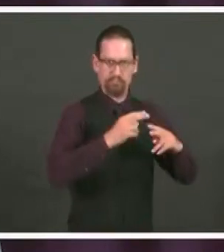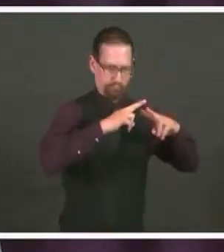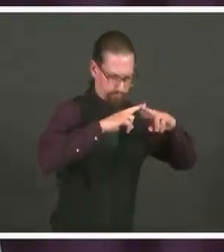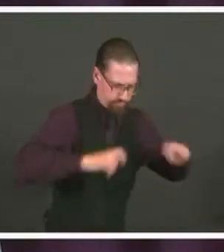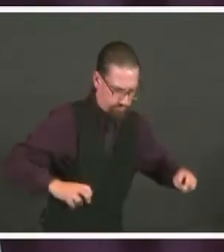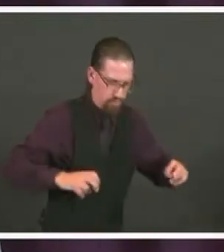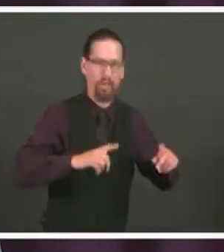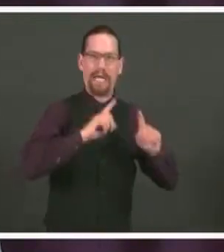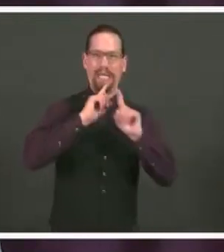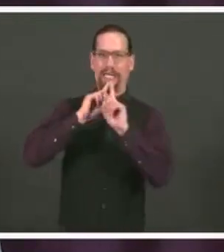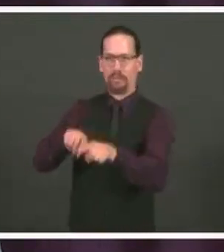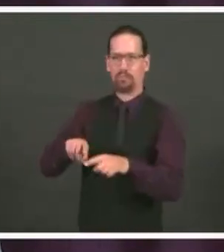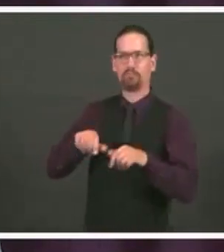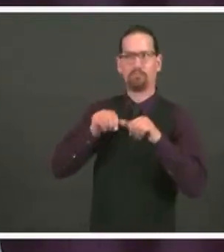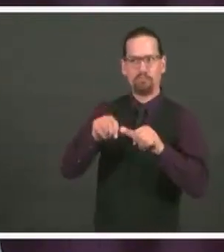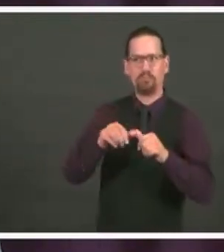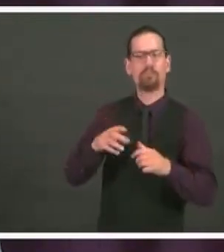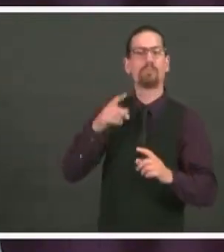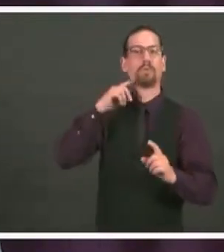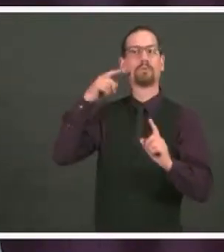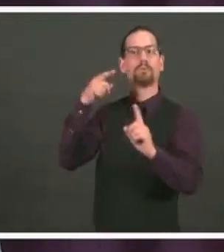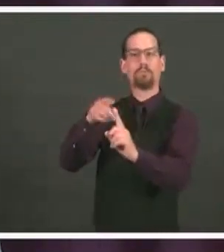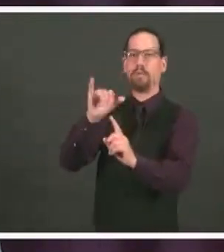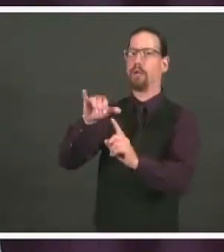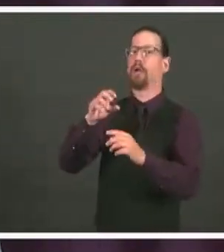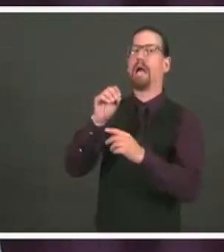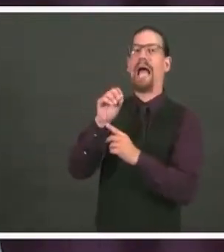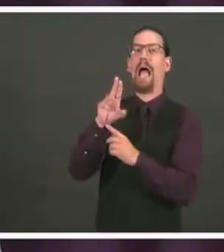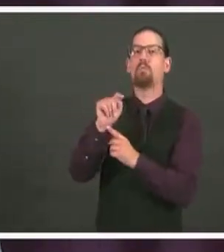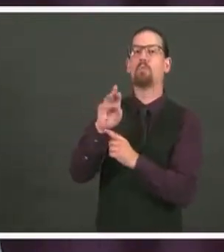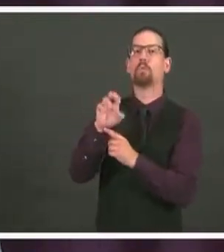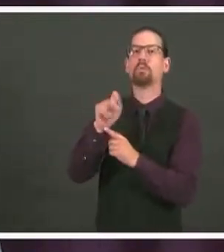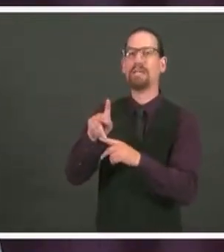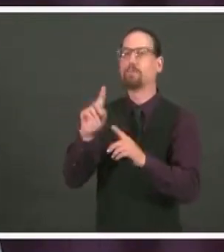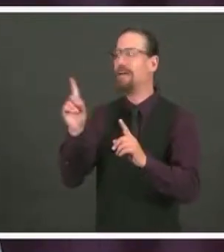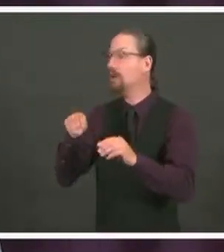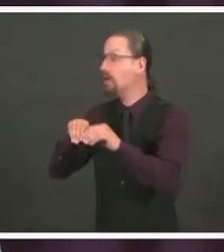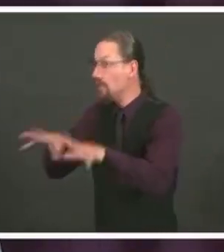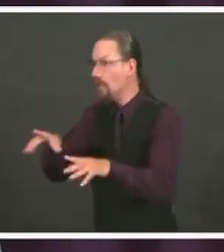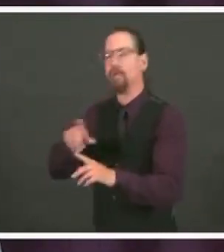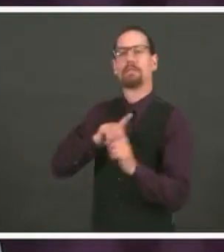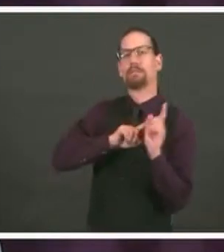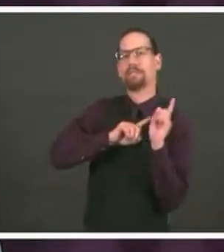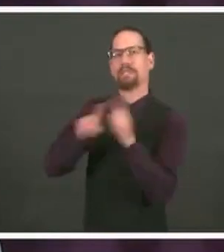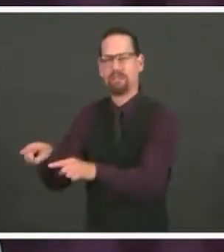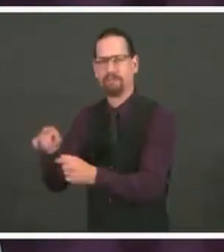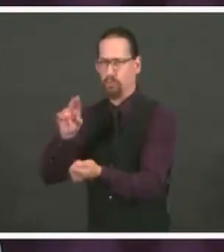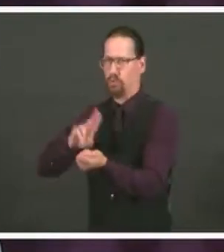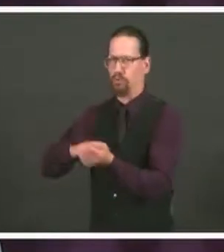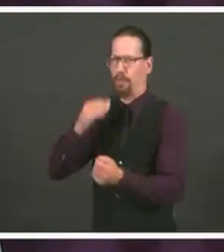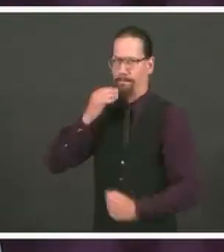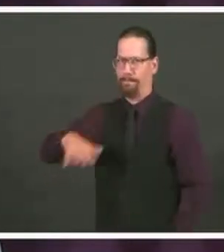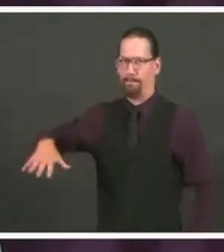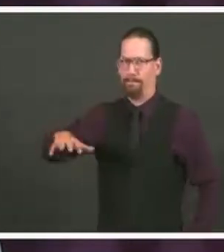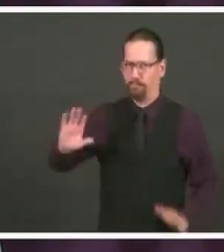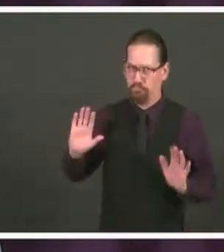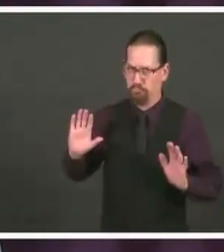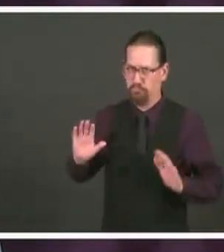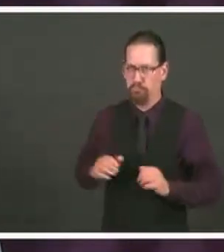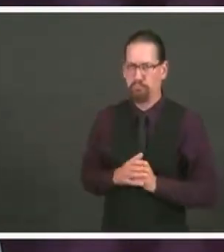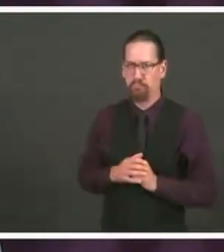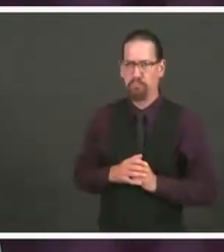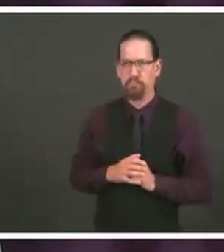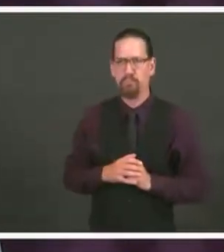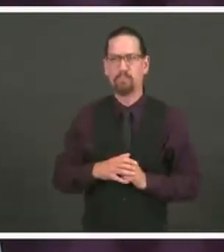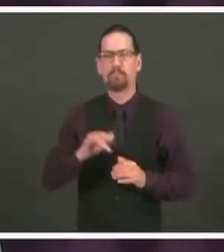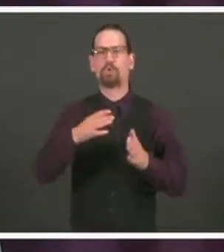responding to outbreaks and, in particular, handling our nursing home cases. So we are working towards a